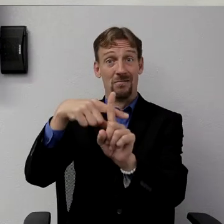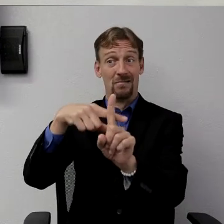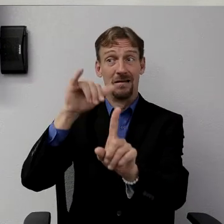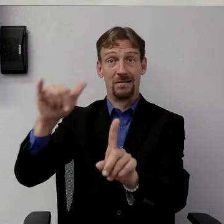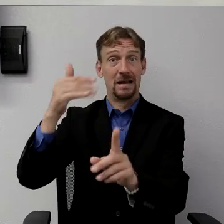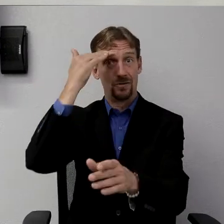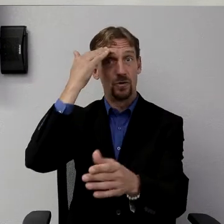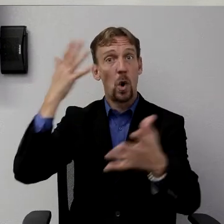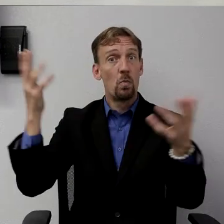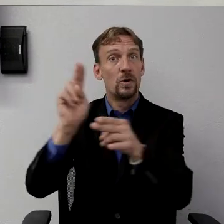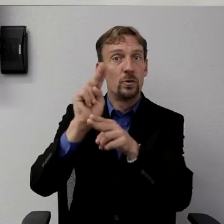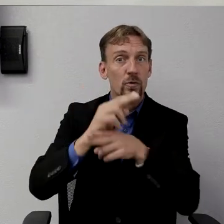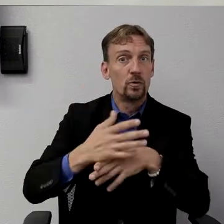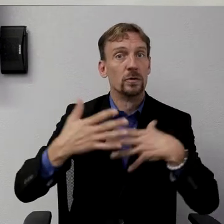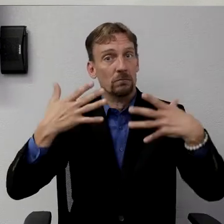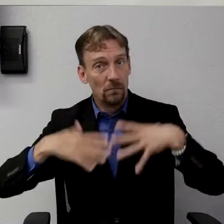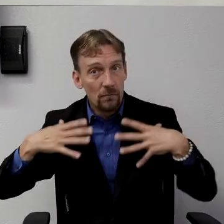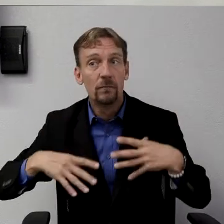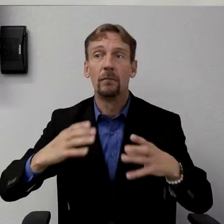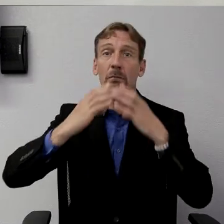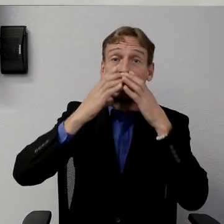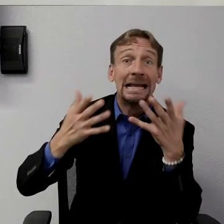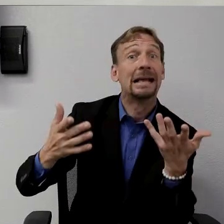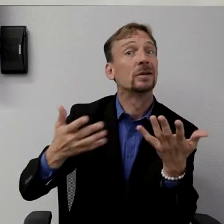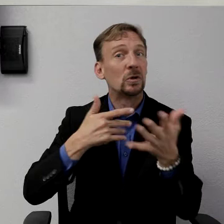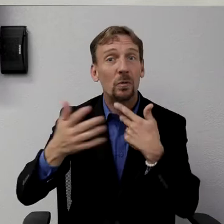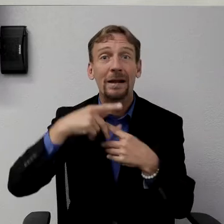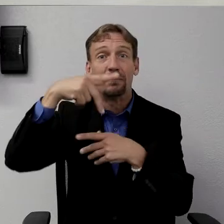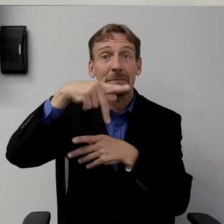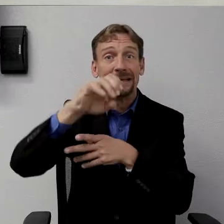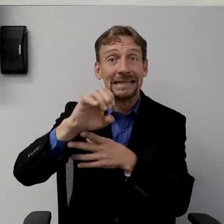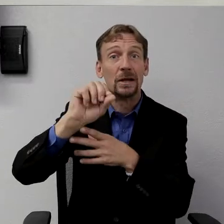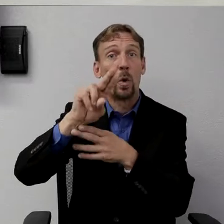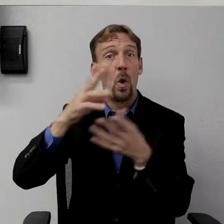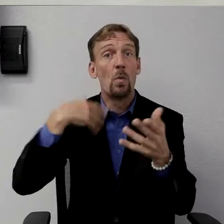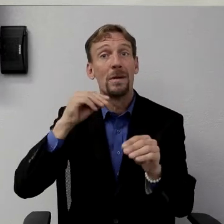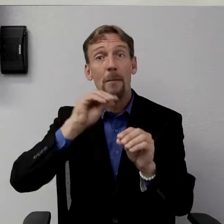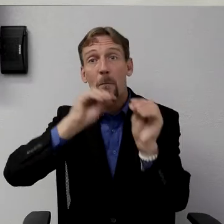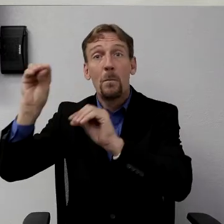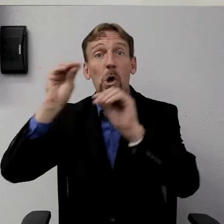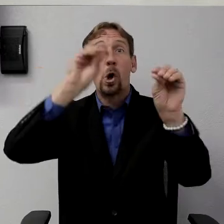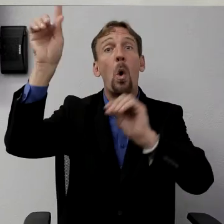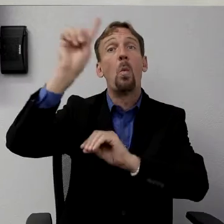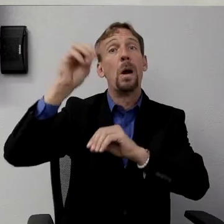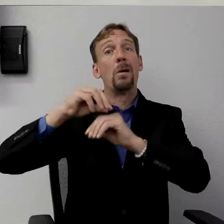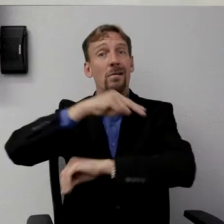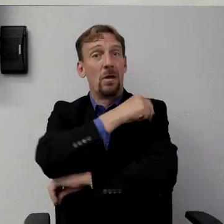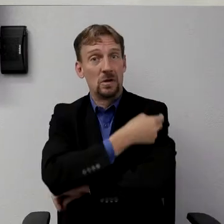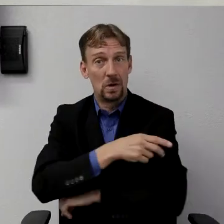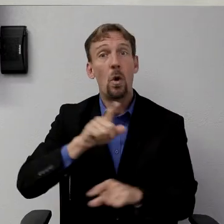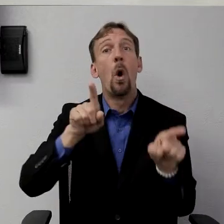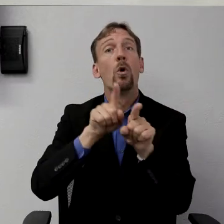use and just the isolation techniques we use. And then also to be able to test a physician or a healthcare worker